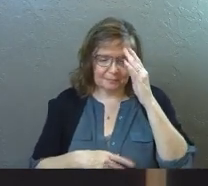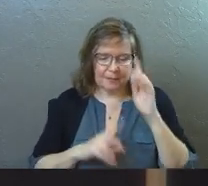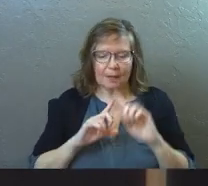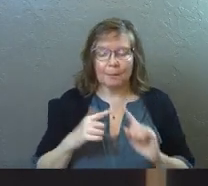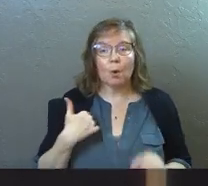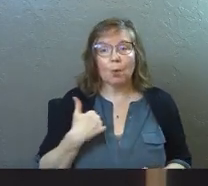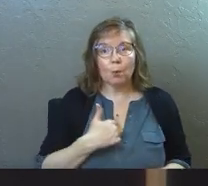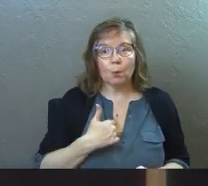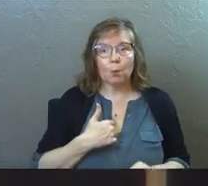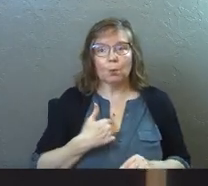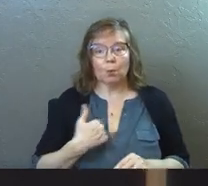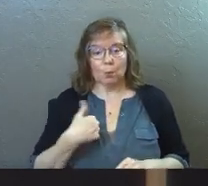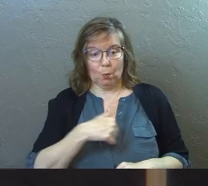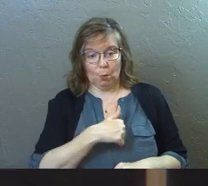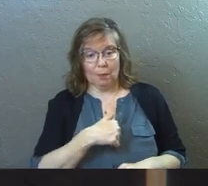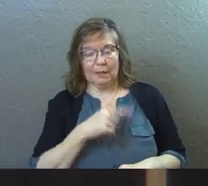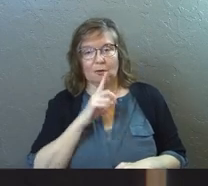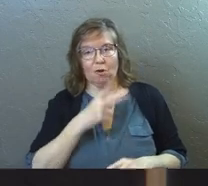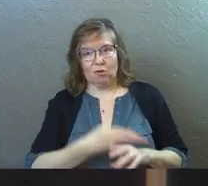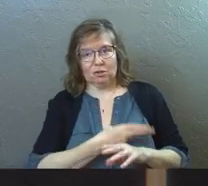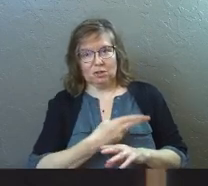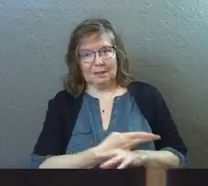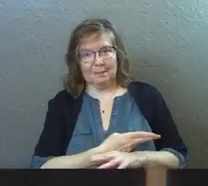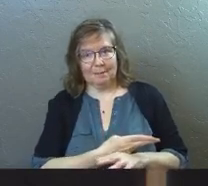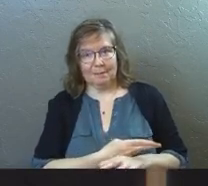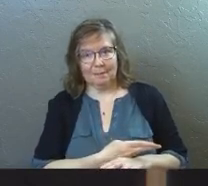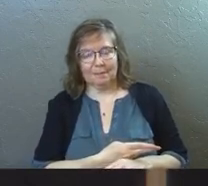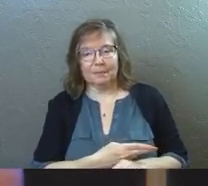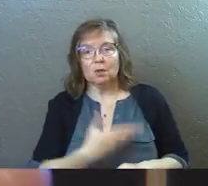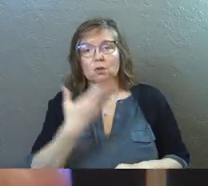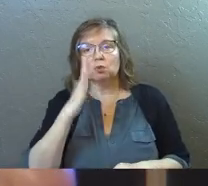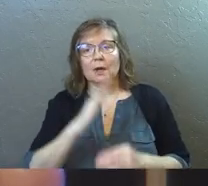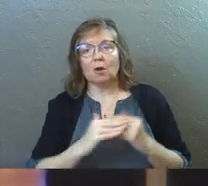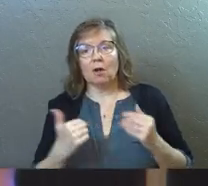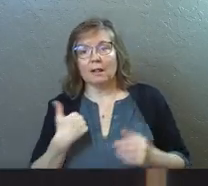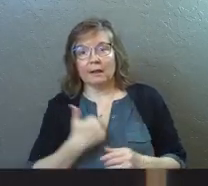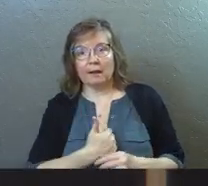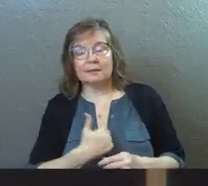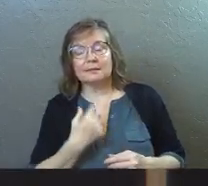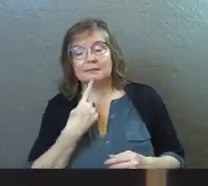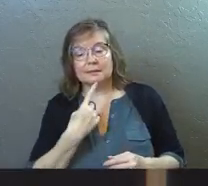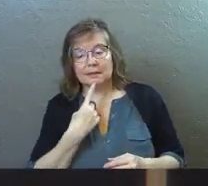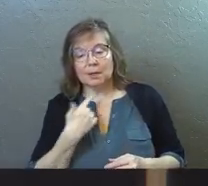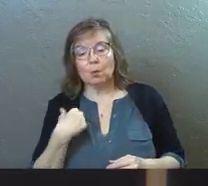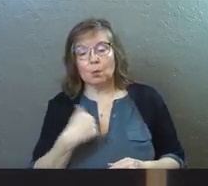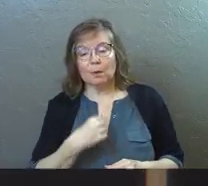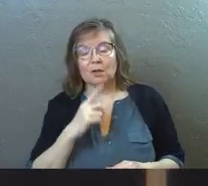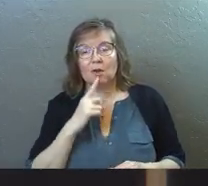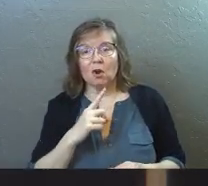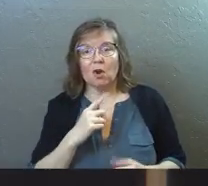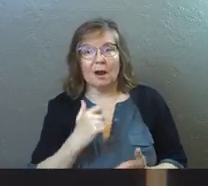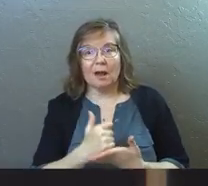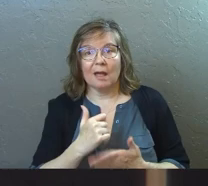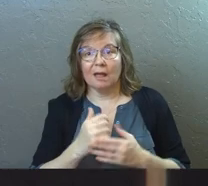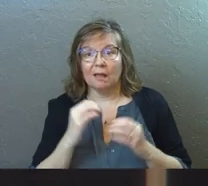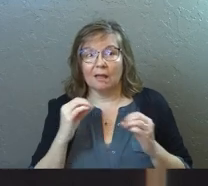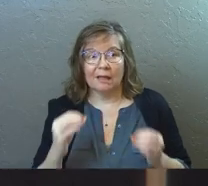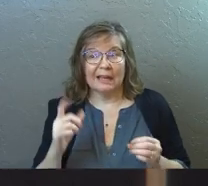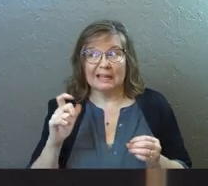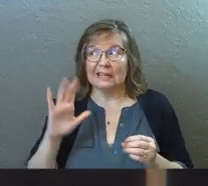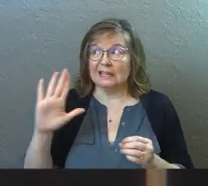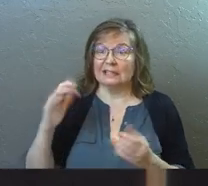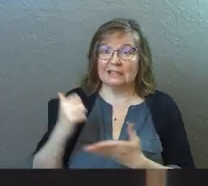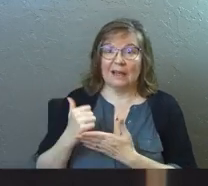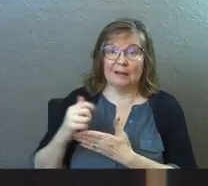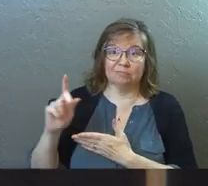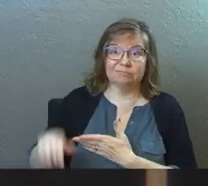But we're the sheep in this particular picture. And so God is calling us out and saying, we are helpless and in need of